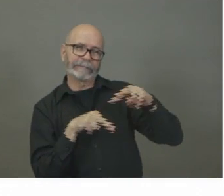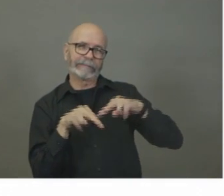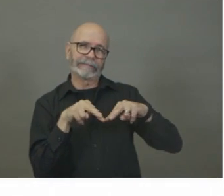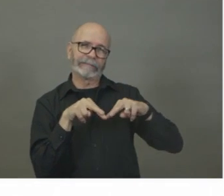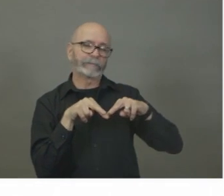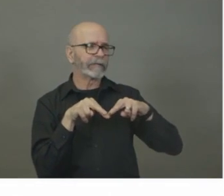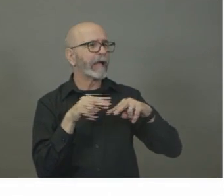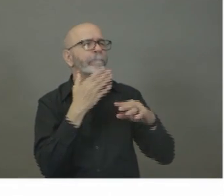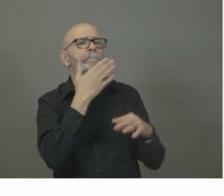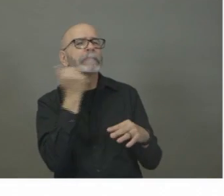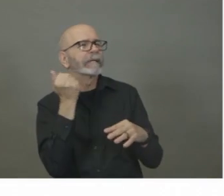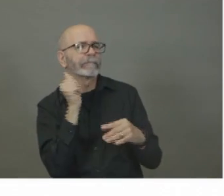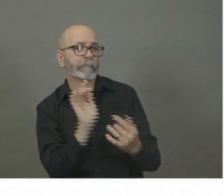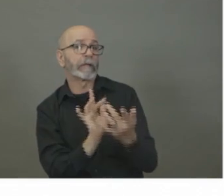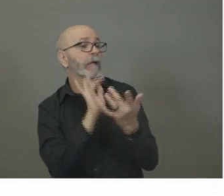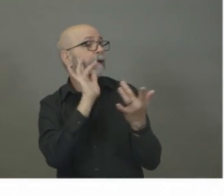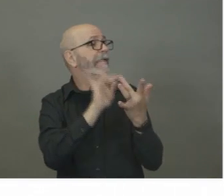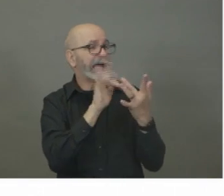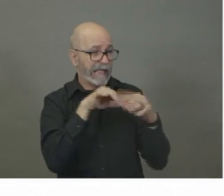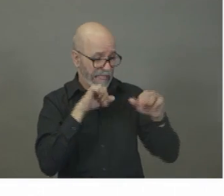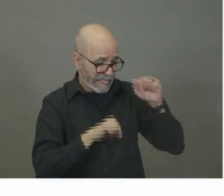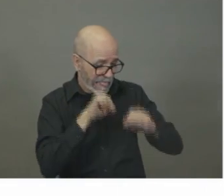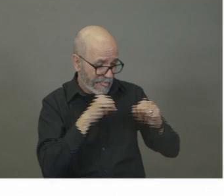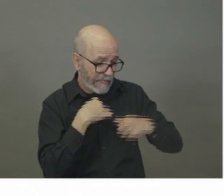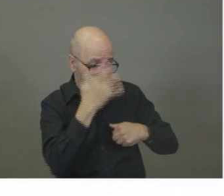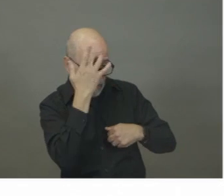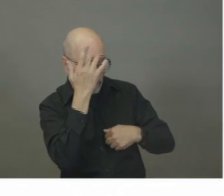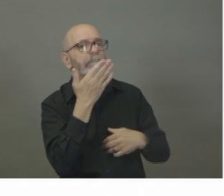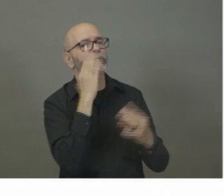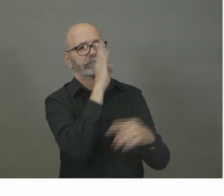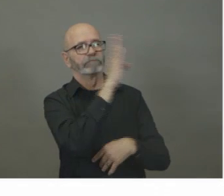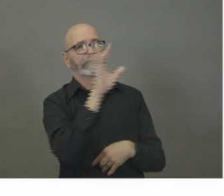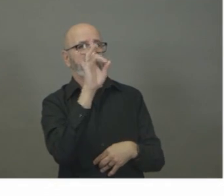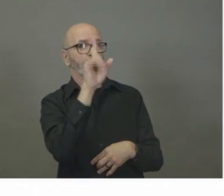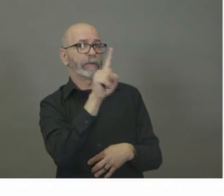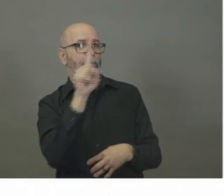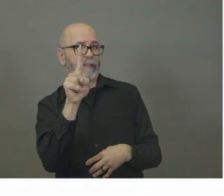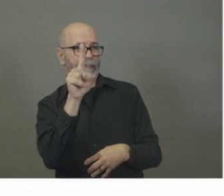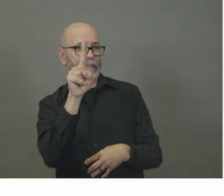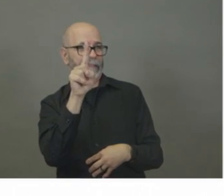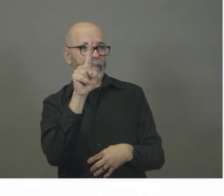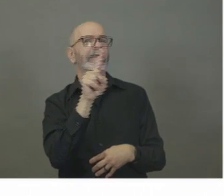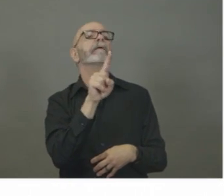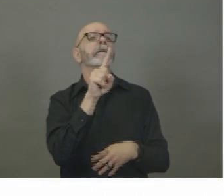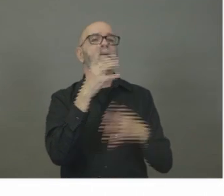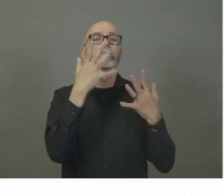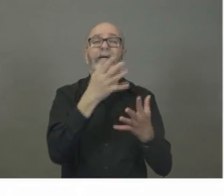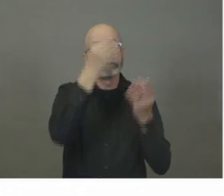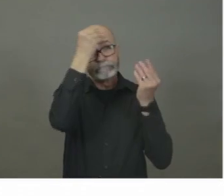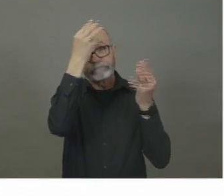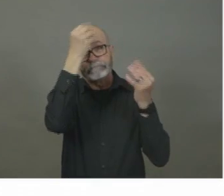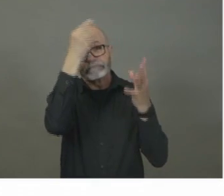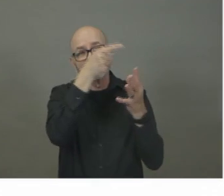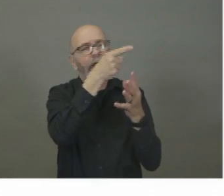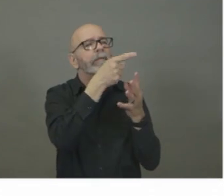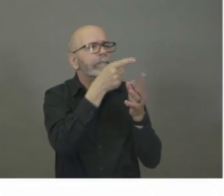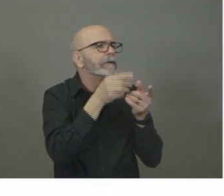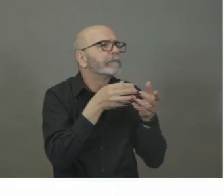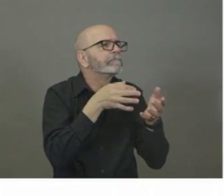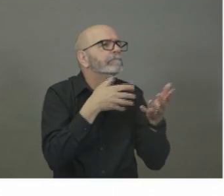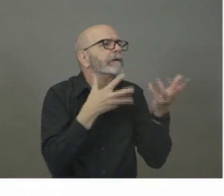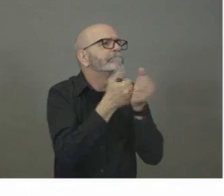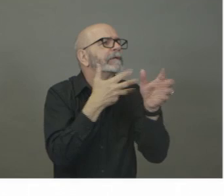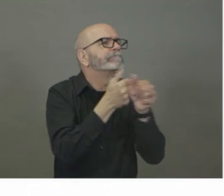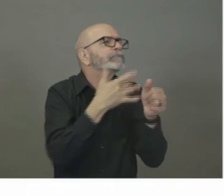We have more than doubled the number of phone lines at 8-1-1 to manage the increased volume of calls and there is now a new self